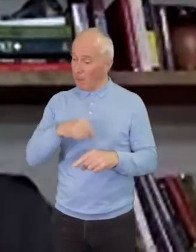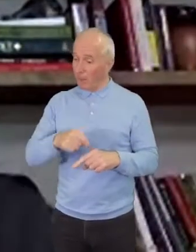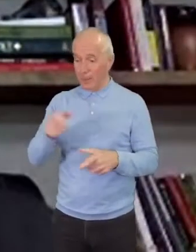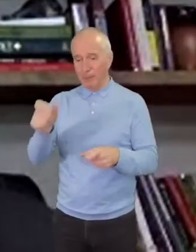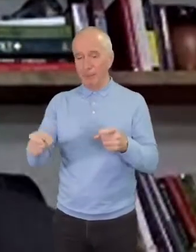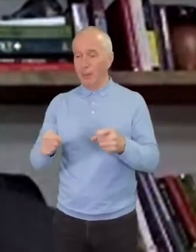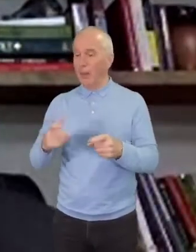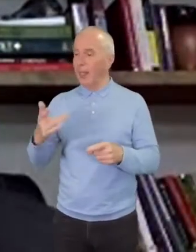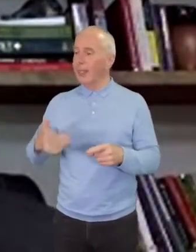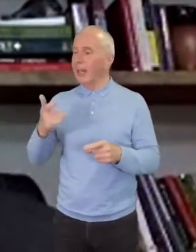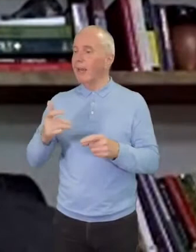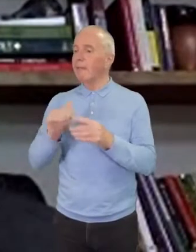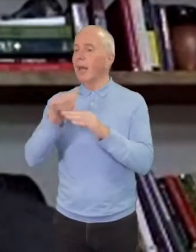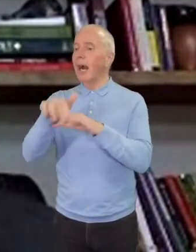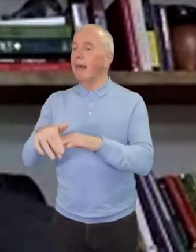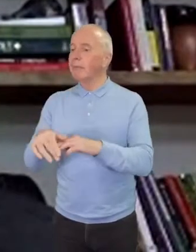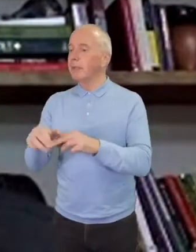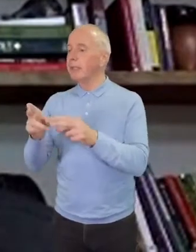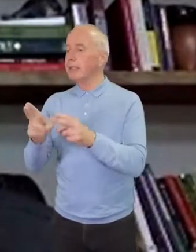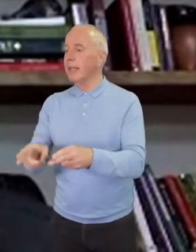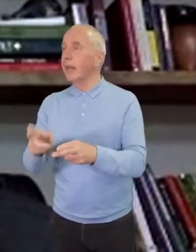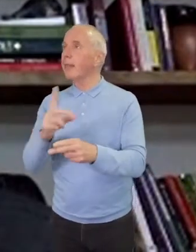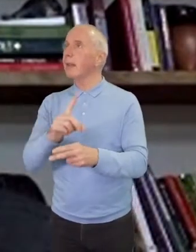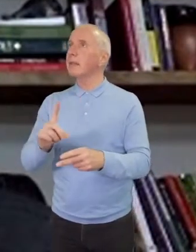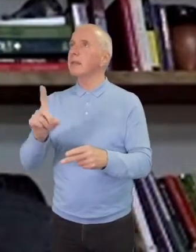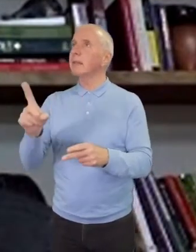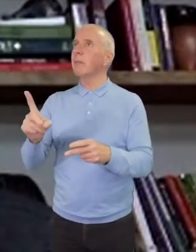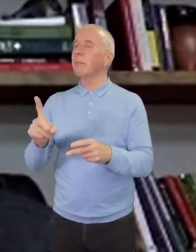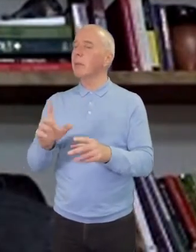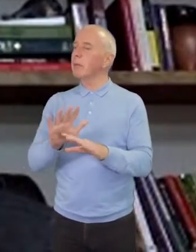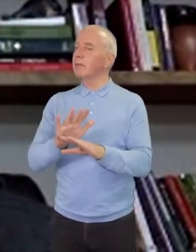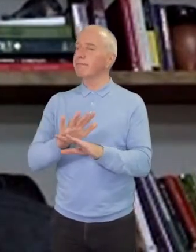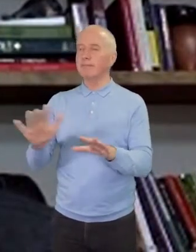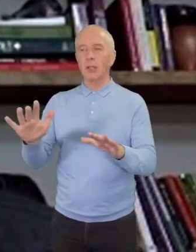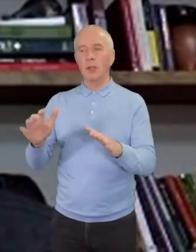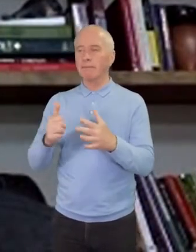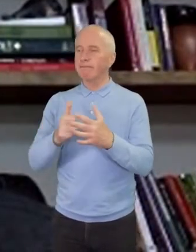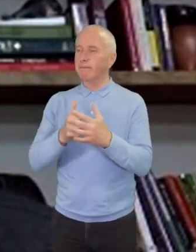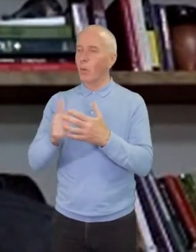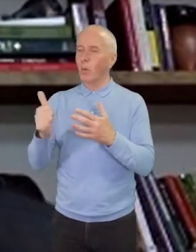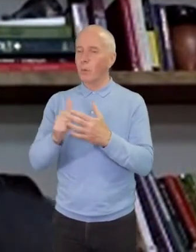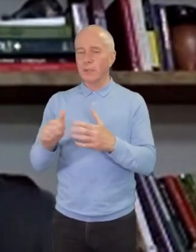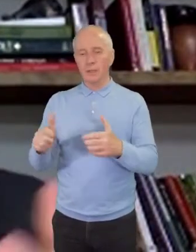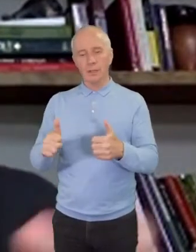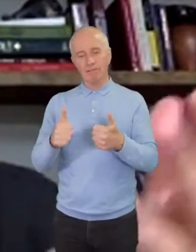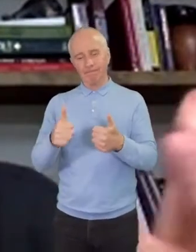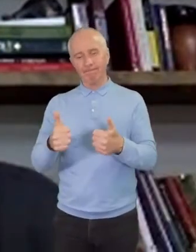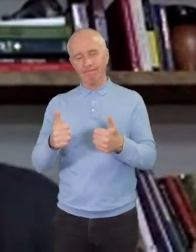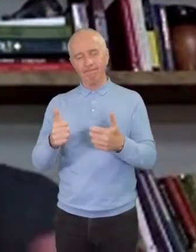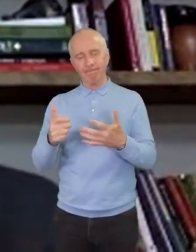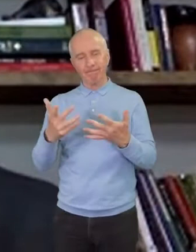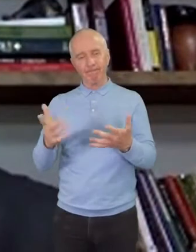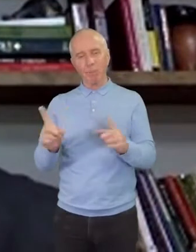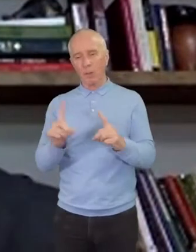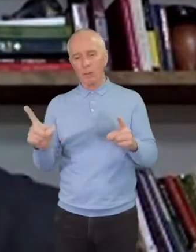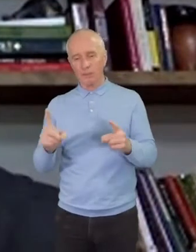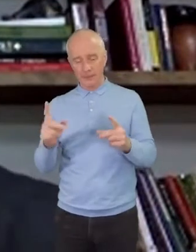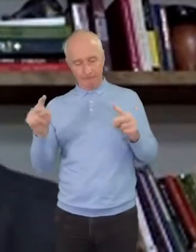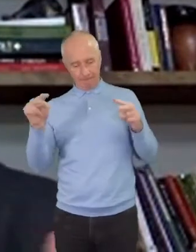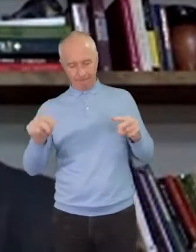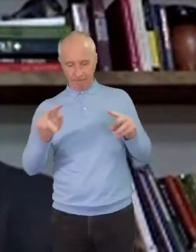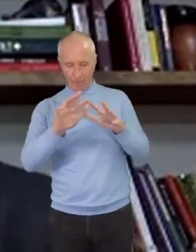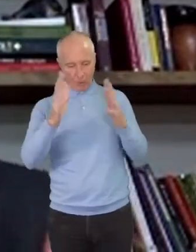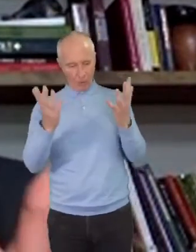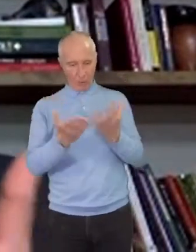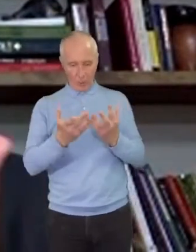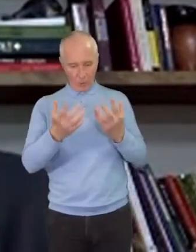and not always as good at looking at the world that we live in right